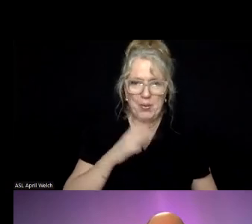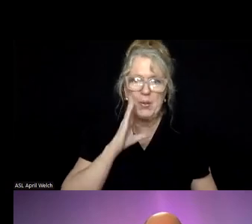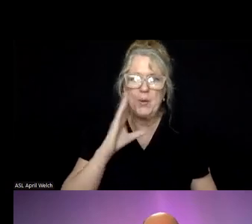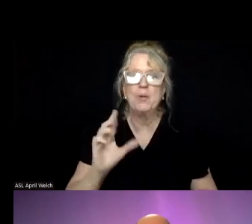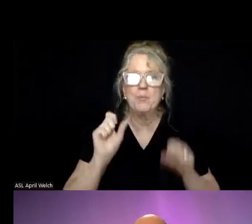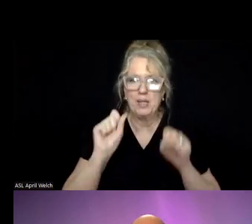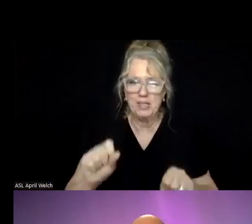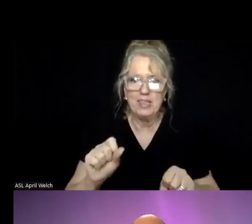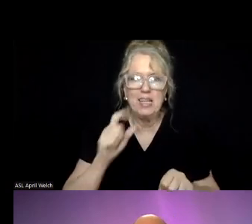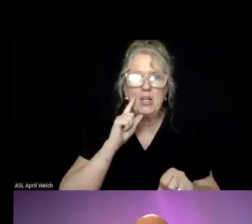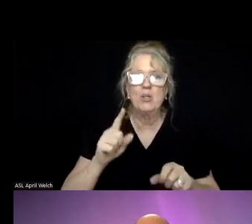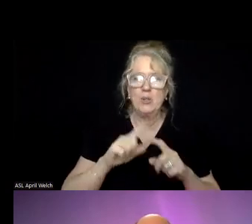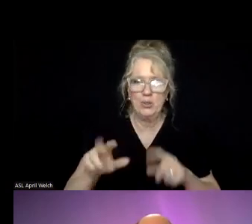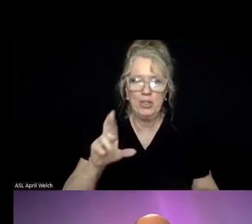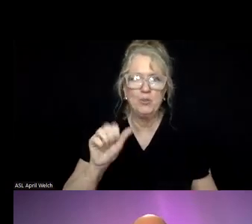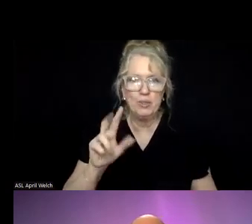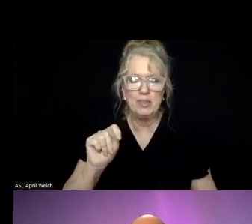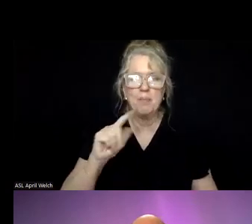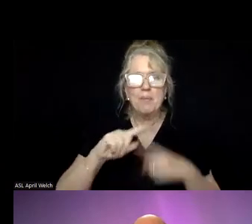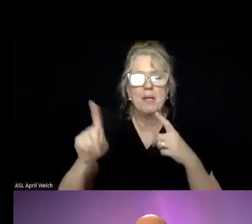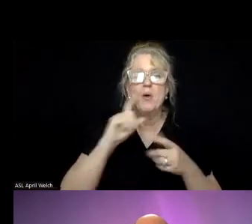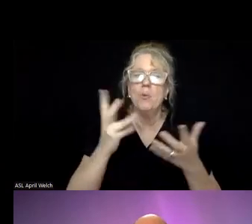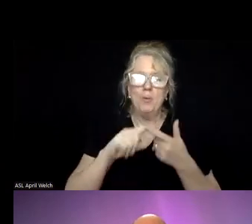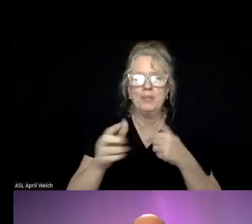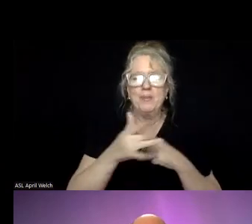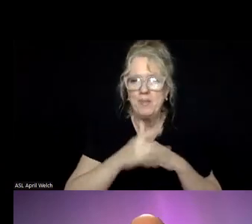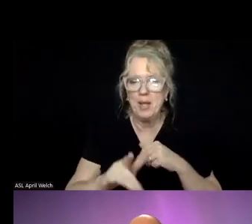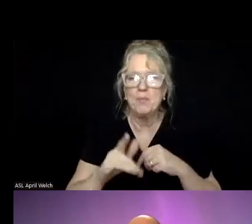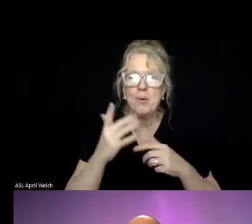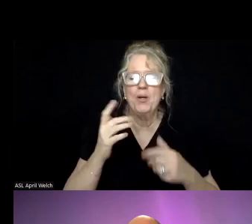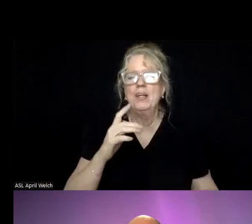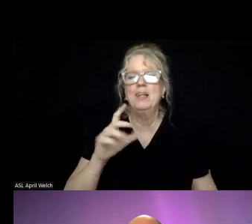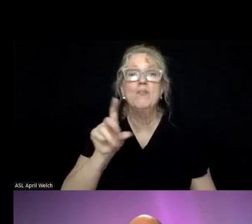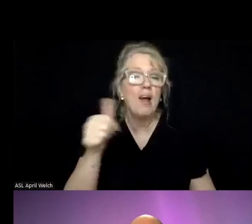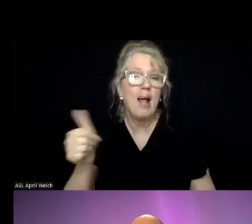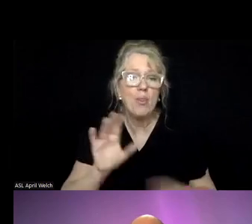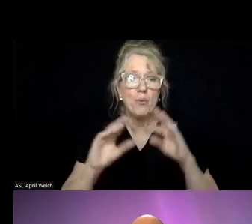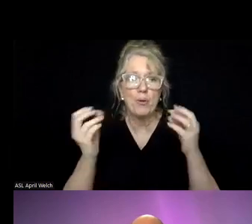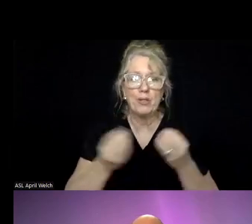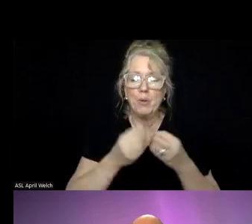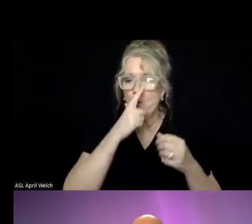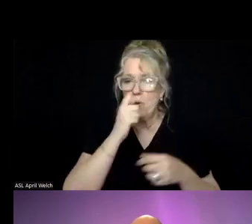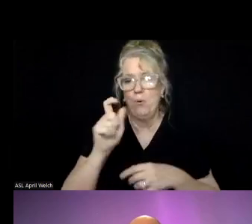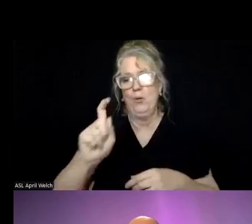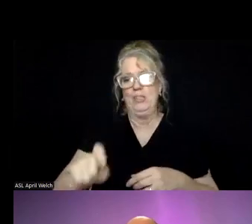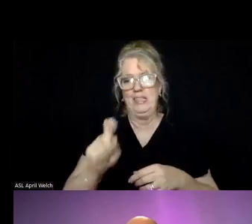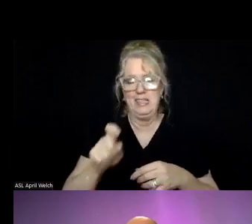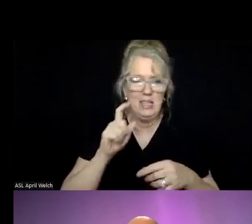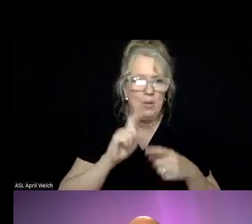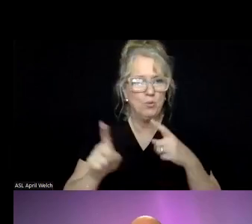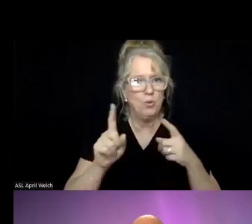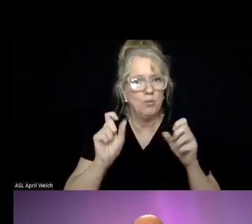able to resell that availability to other organizations that needed to be able to